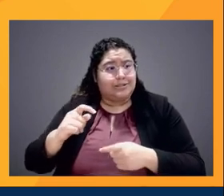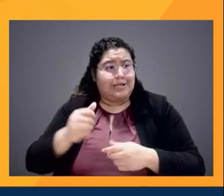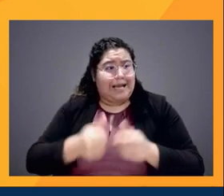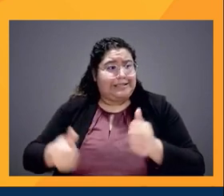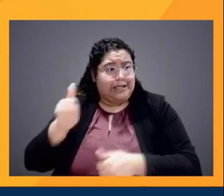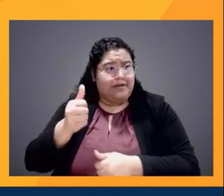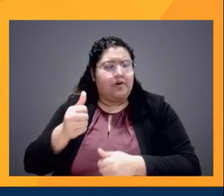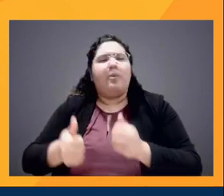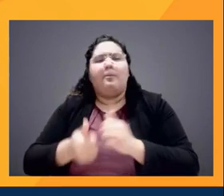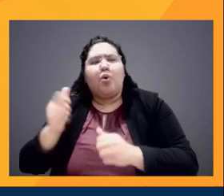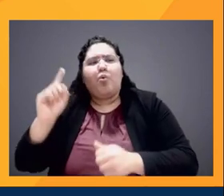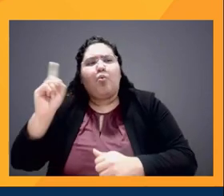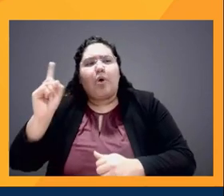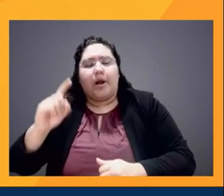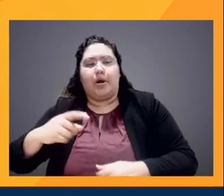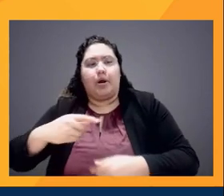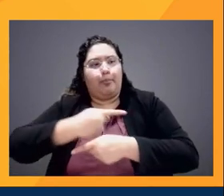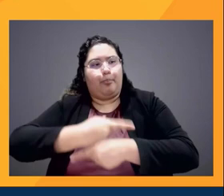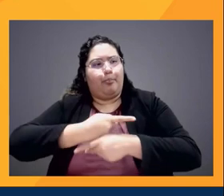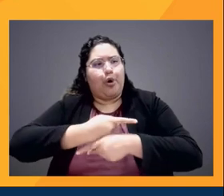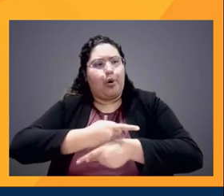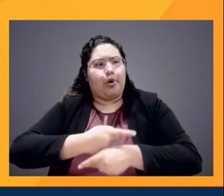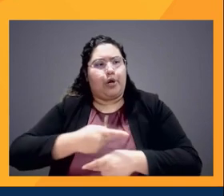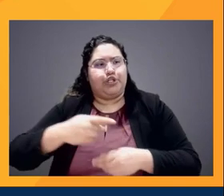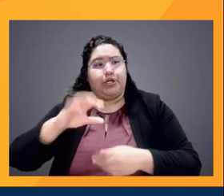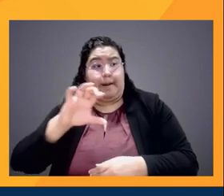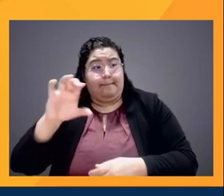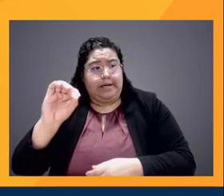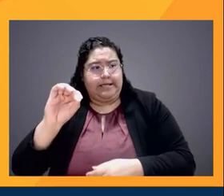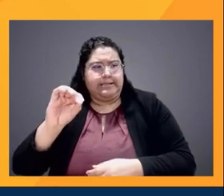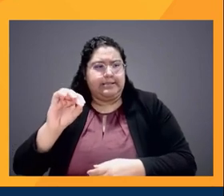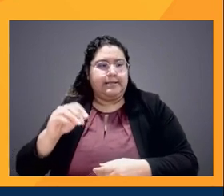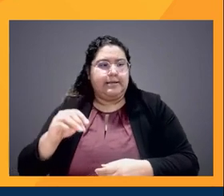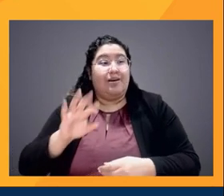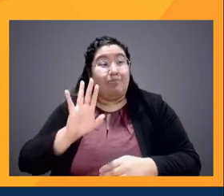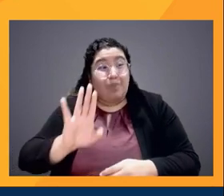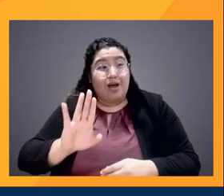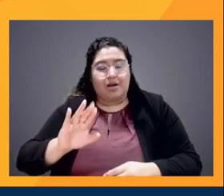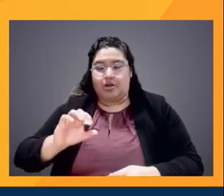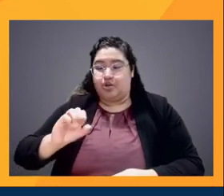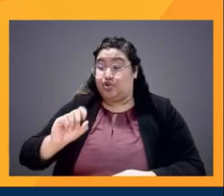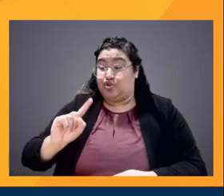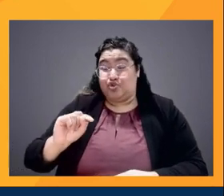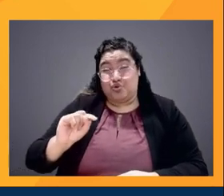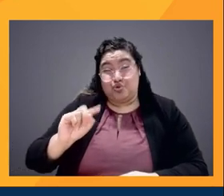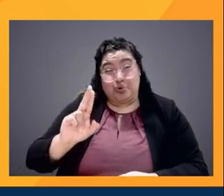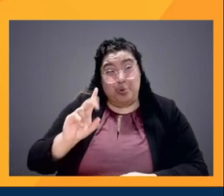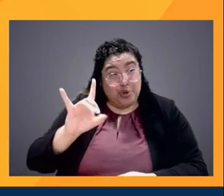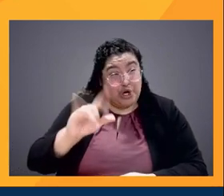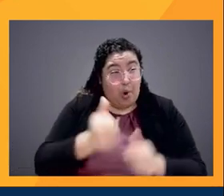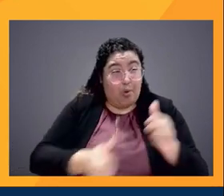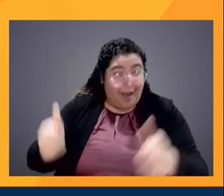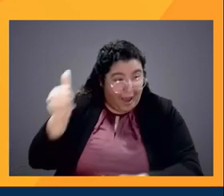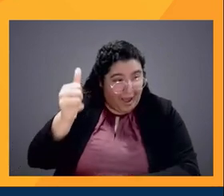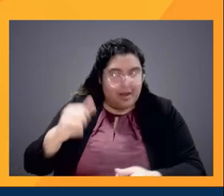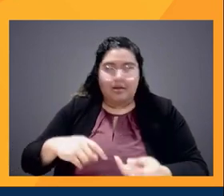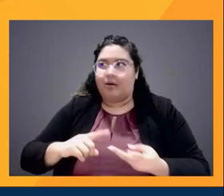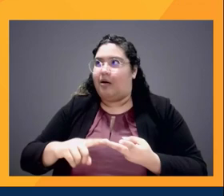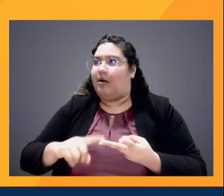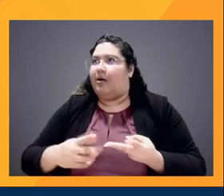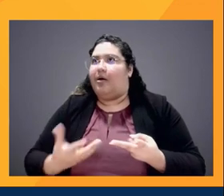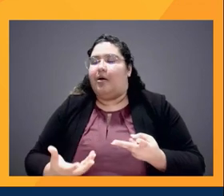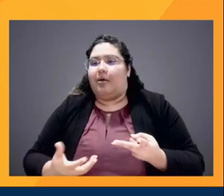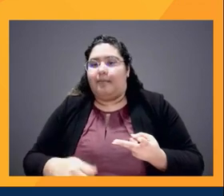production companies, but when you look at the studio heads, when you look at the heads of the